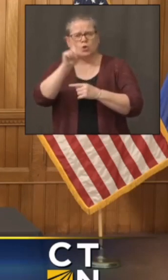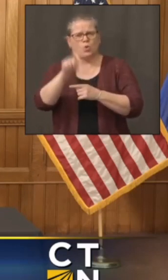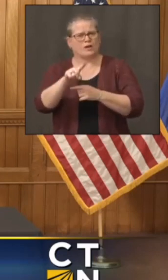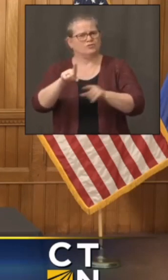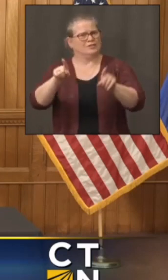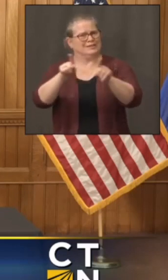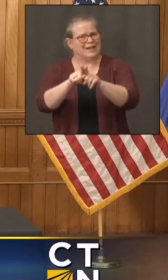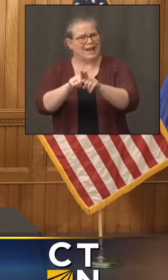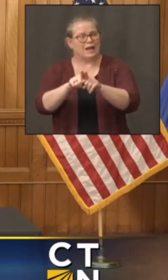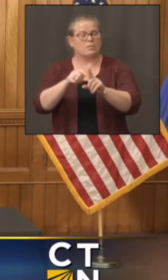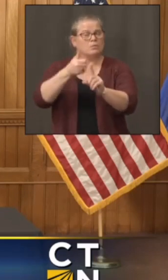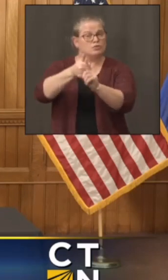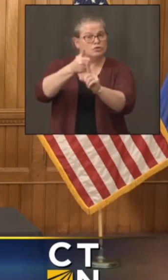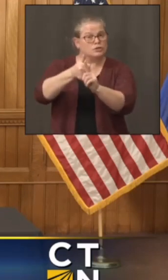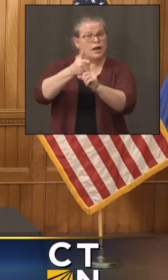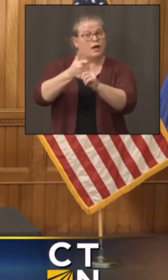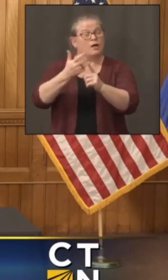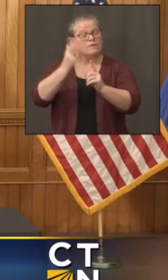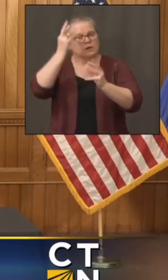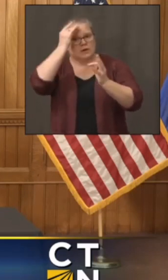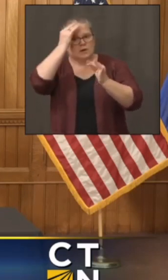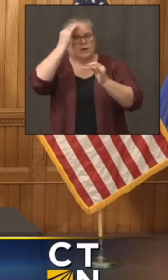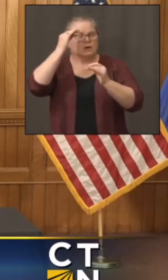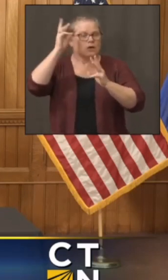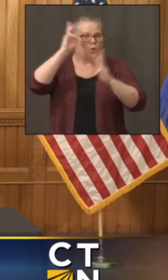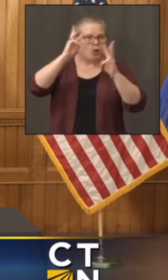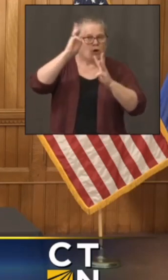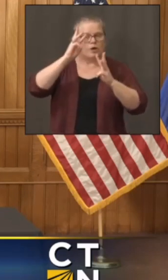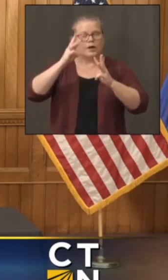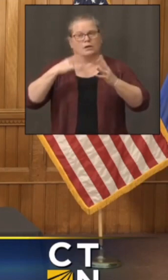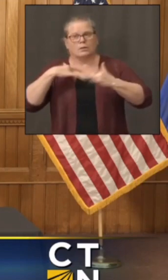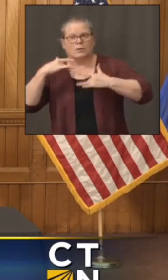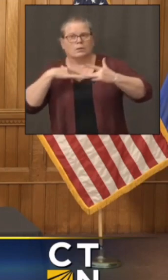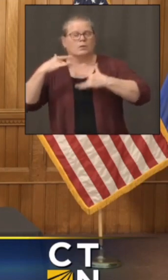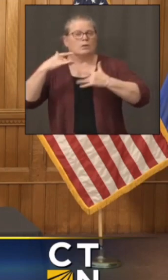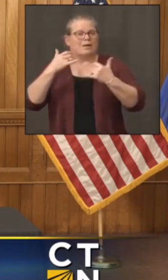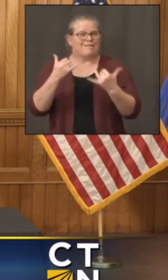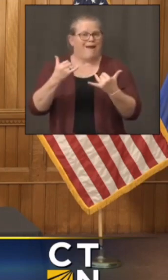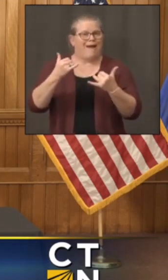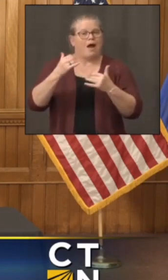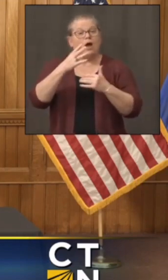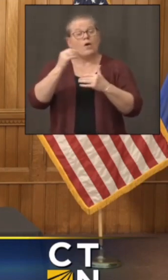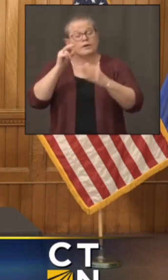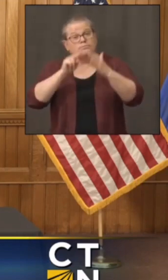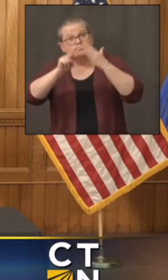how much worry do you have now? And how much worry do you have for the next few weeks or few months?